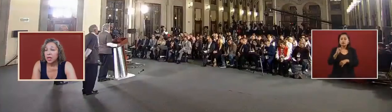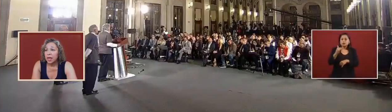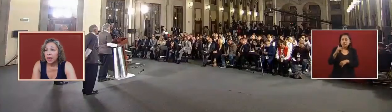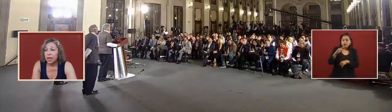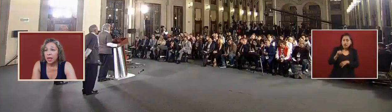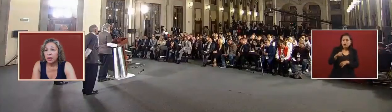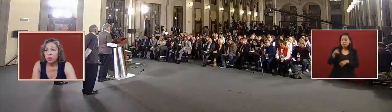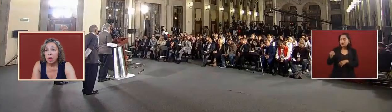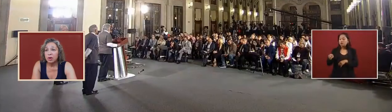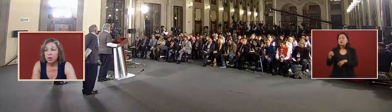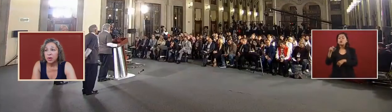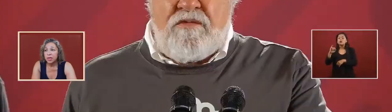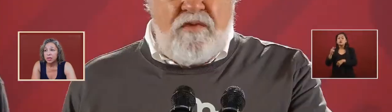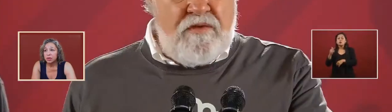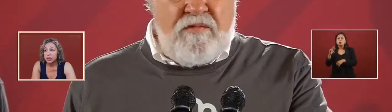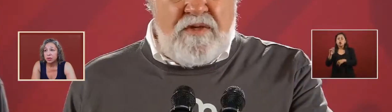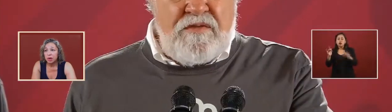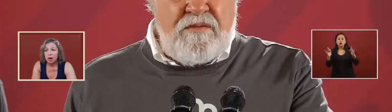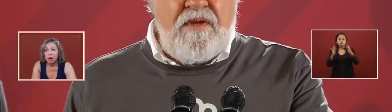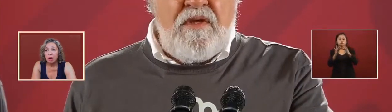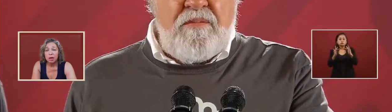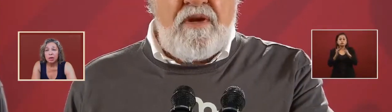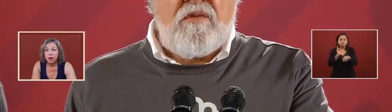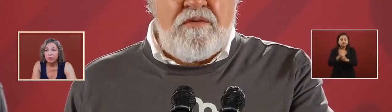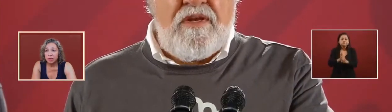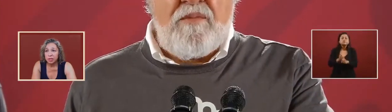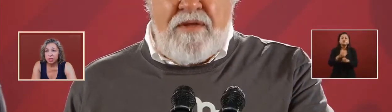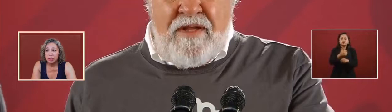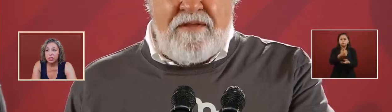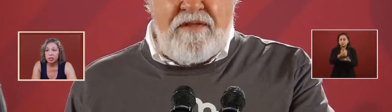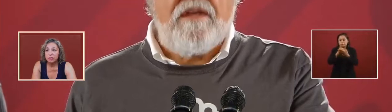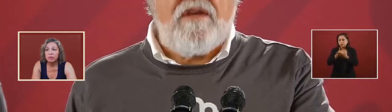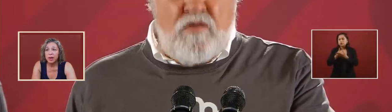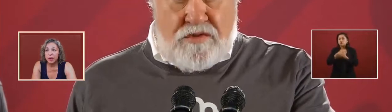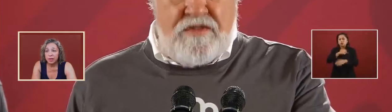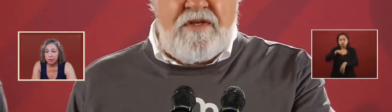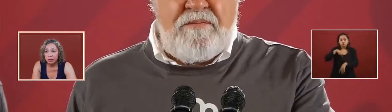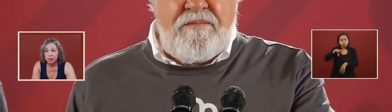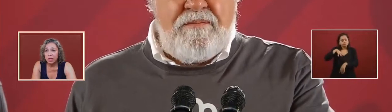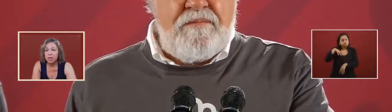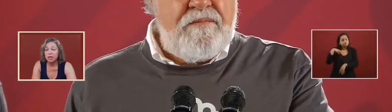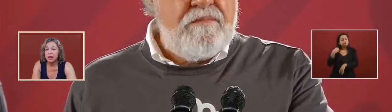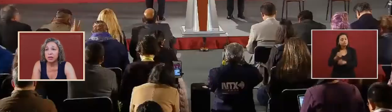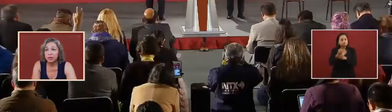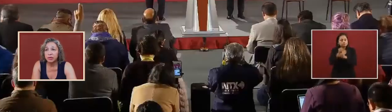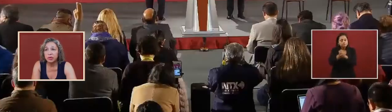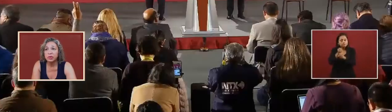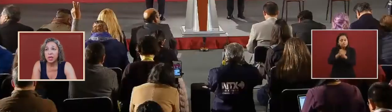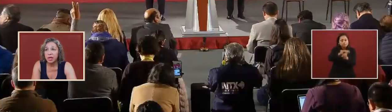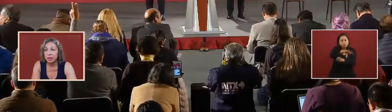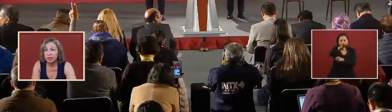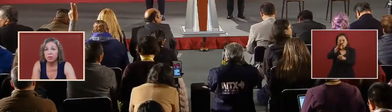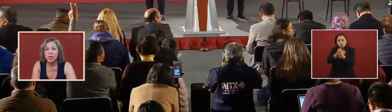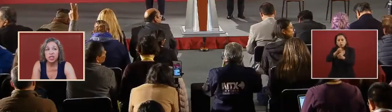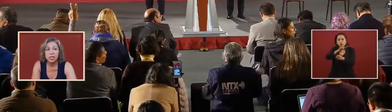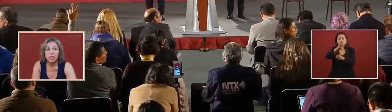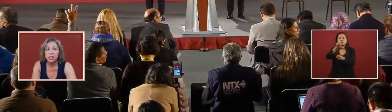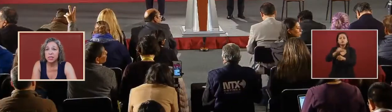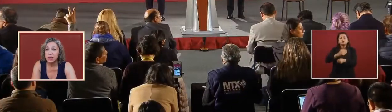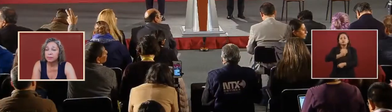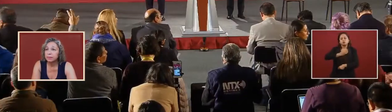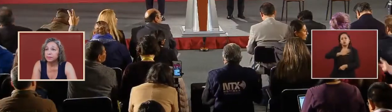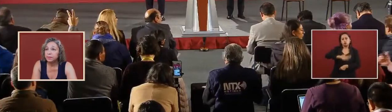and we are going to do all our efforts to find the truth and that there be